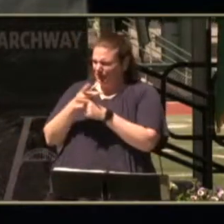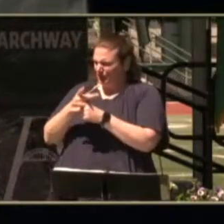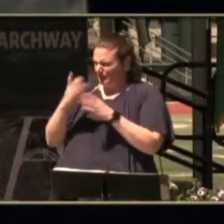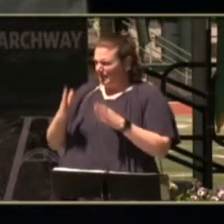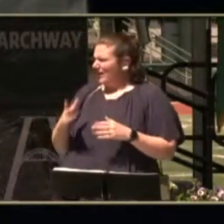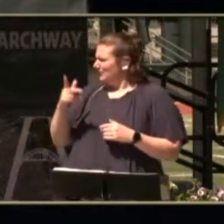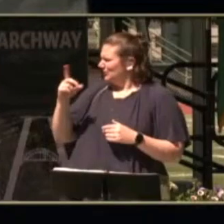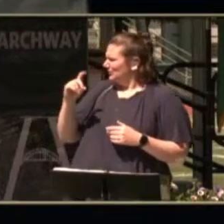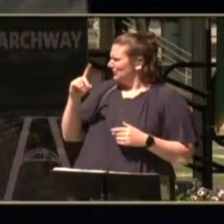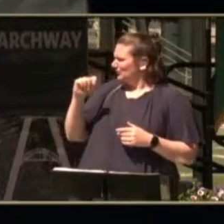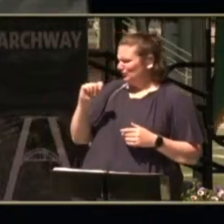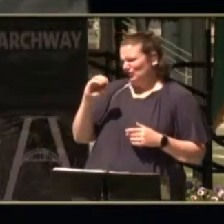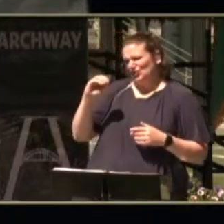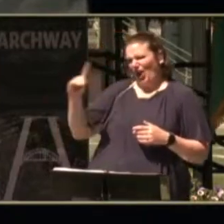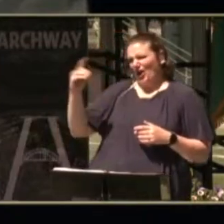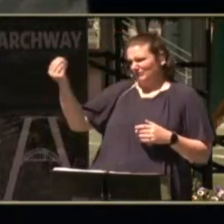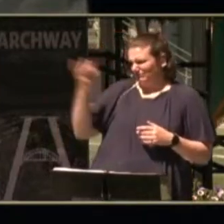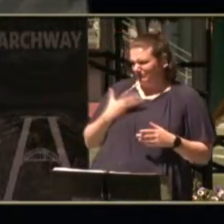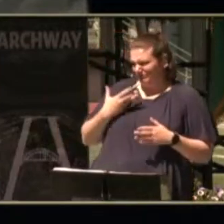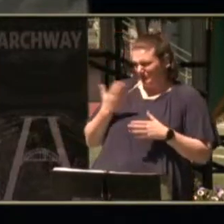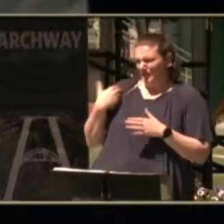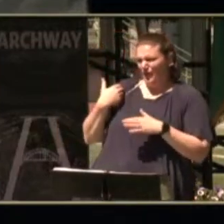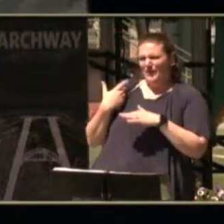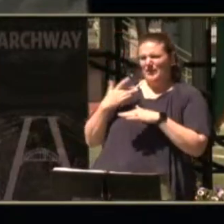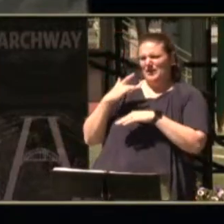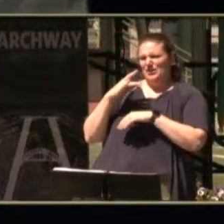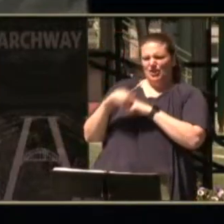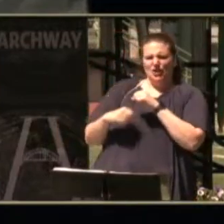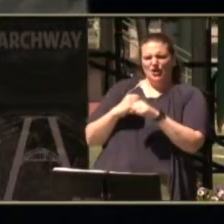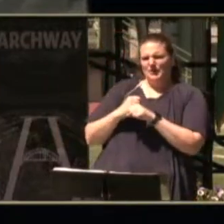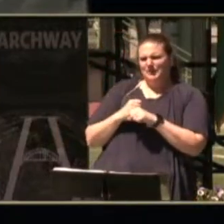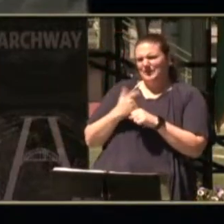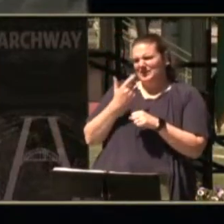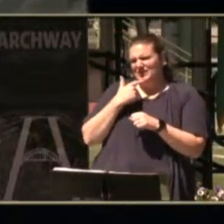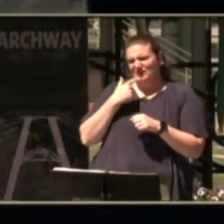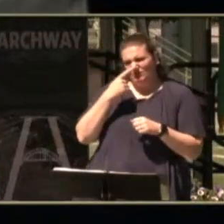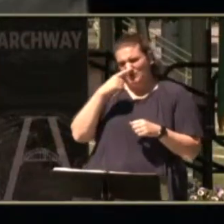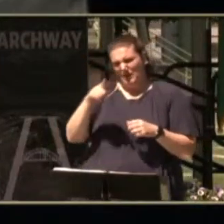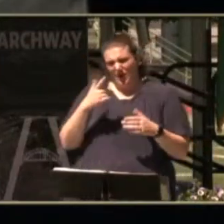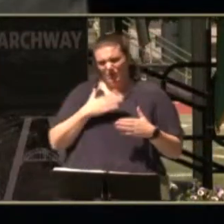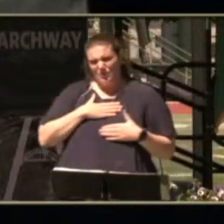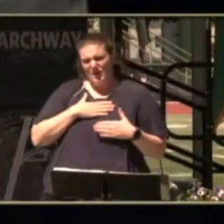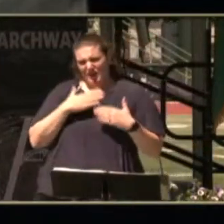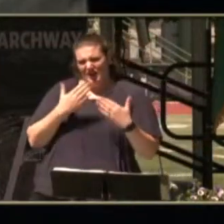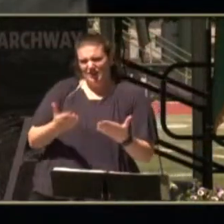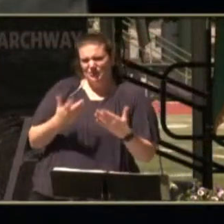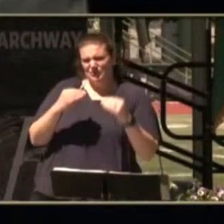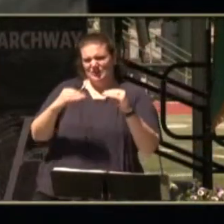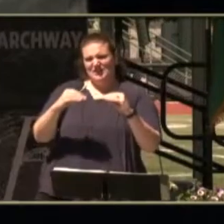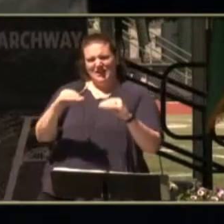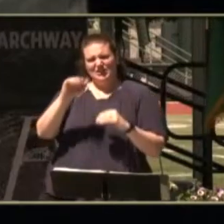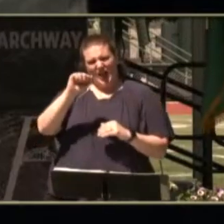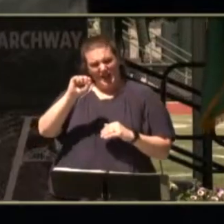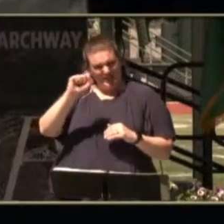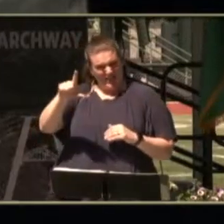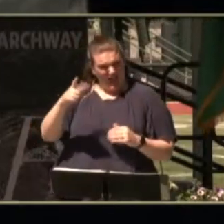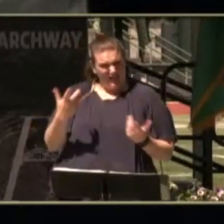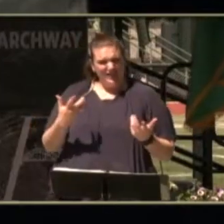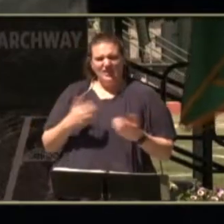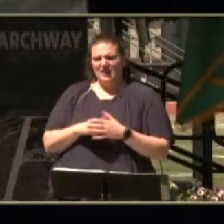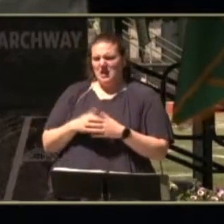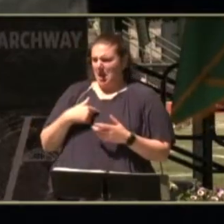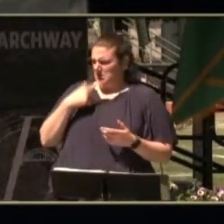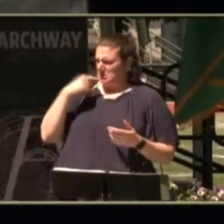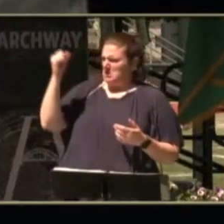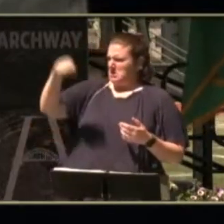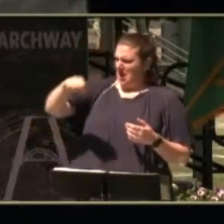came to me early in the year and said asked me if i would be willing to teach asl and